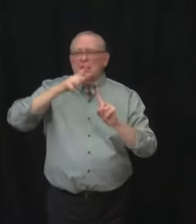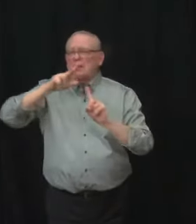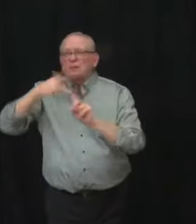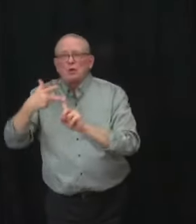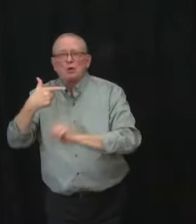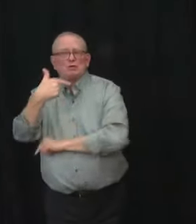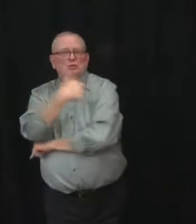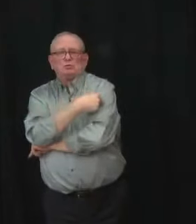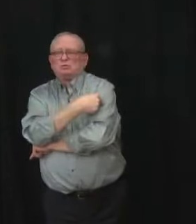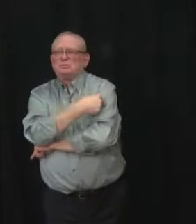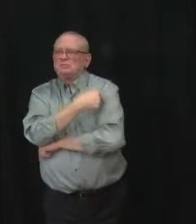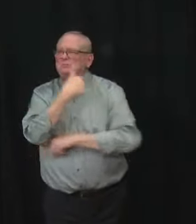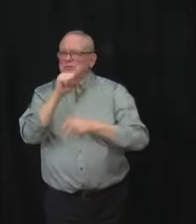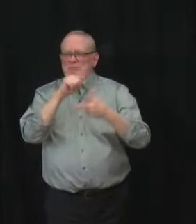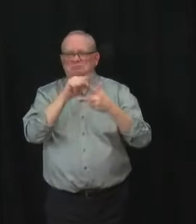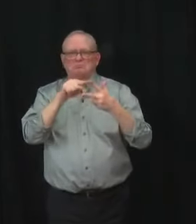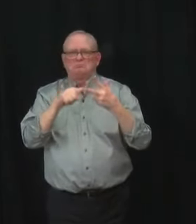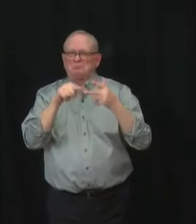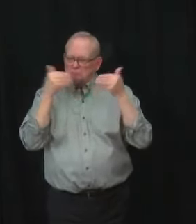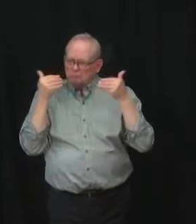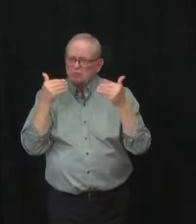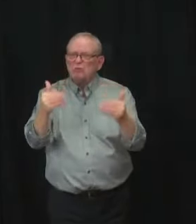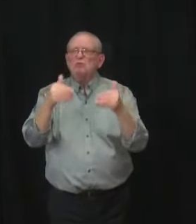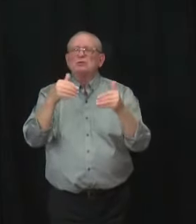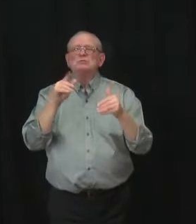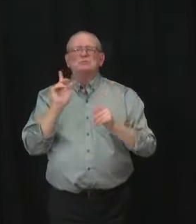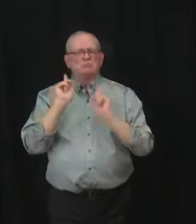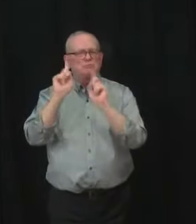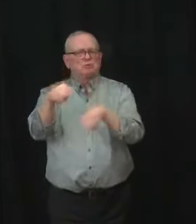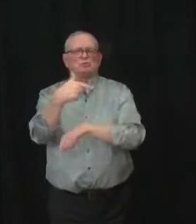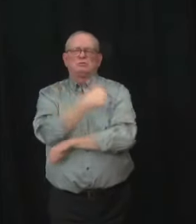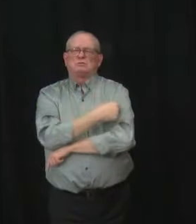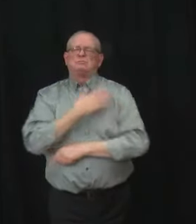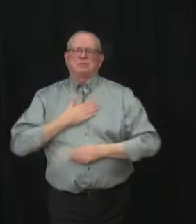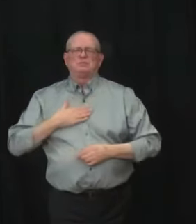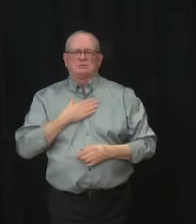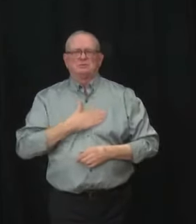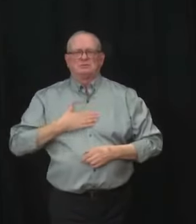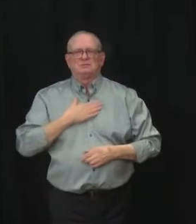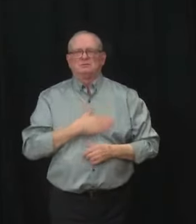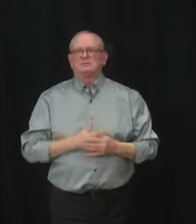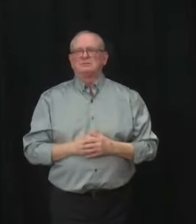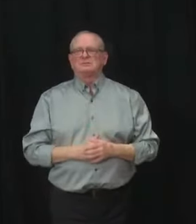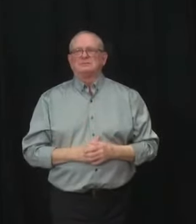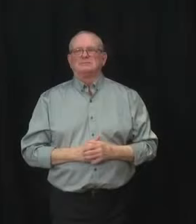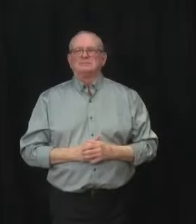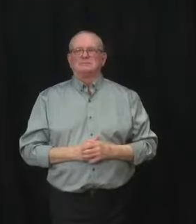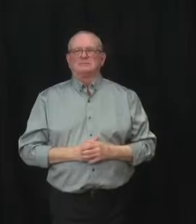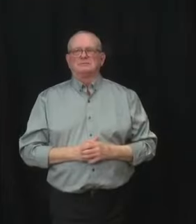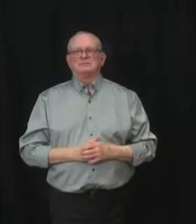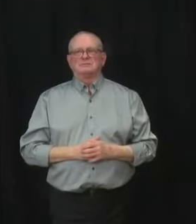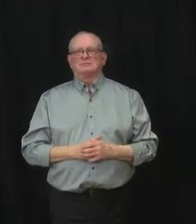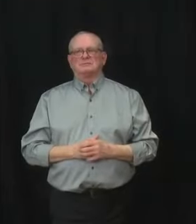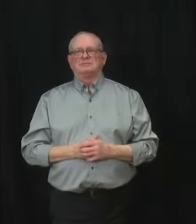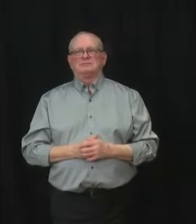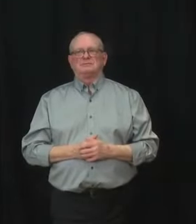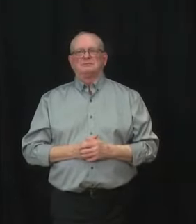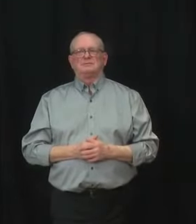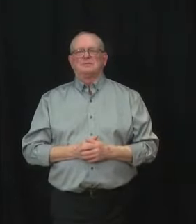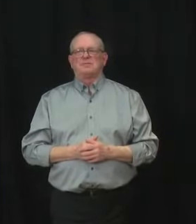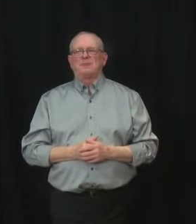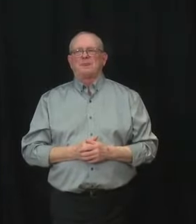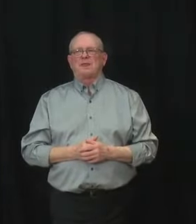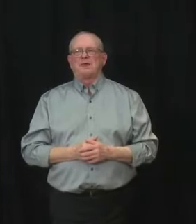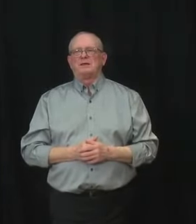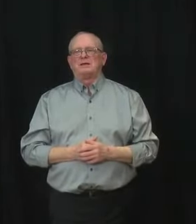fully vaccinated, you can get your first or second dose today through most pharmacies in Alberta. Getting fully